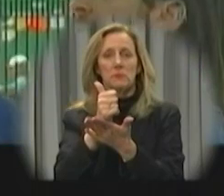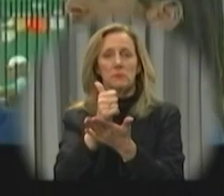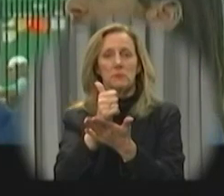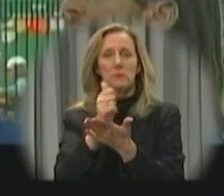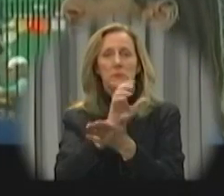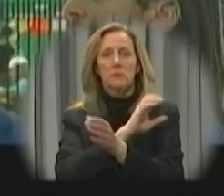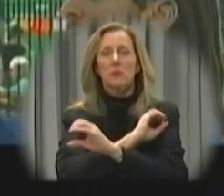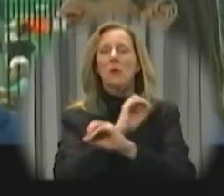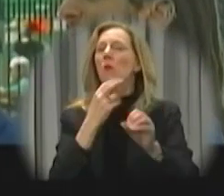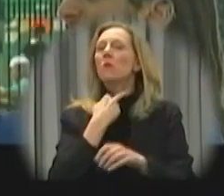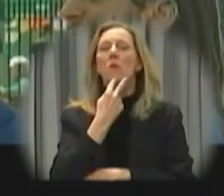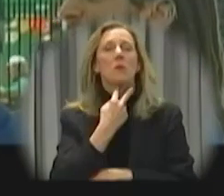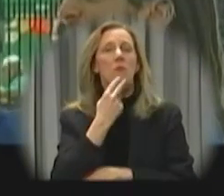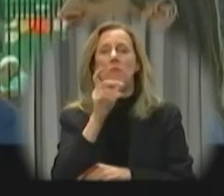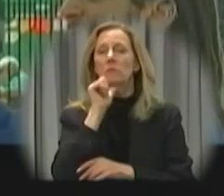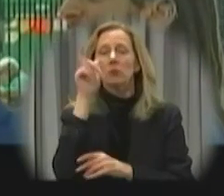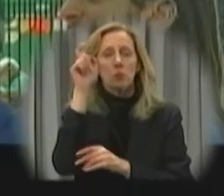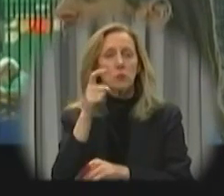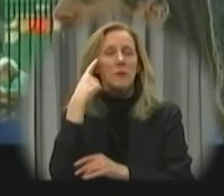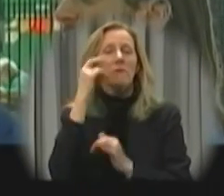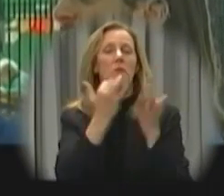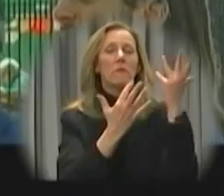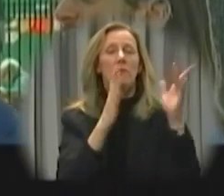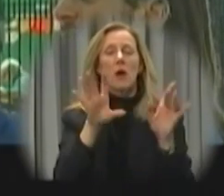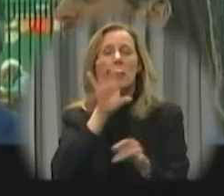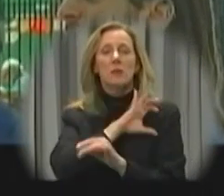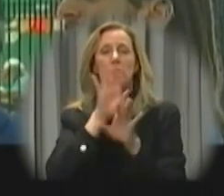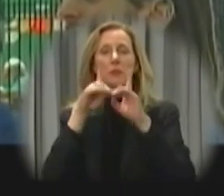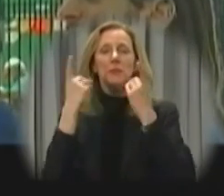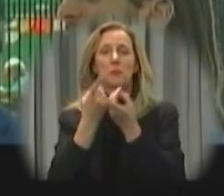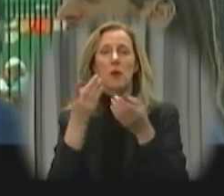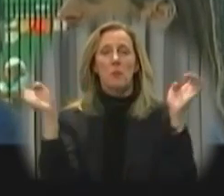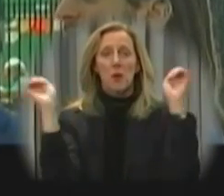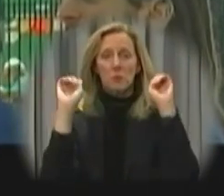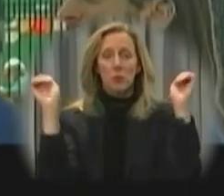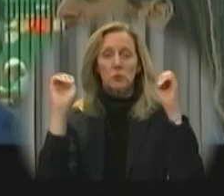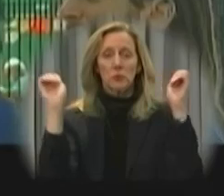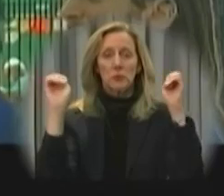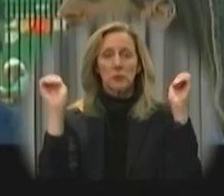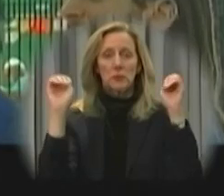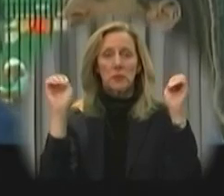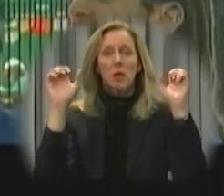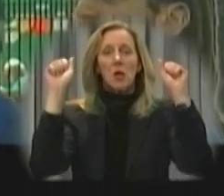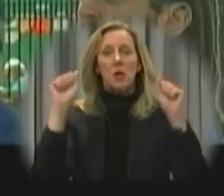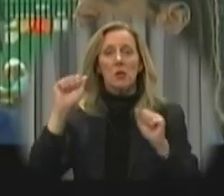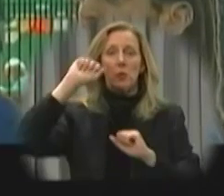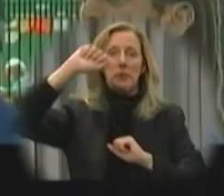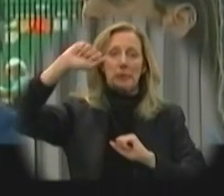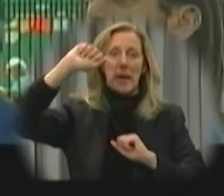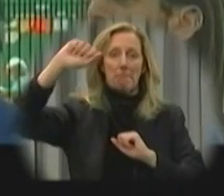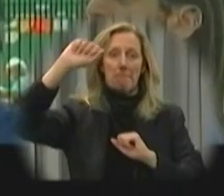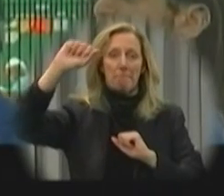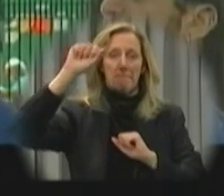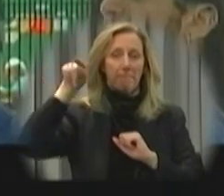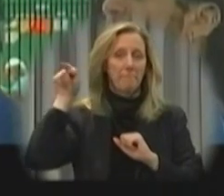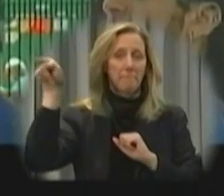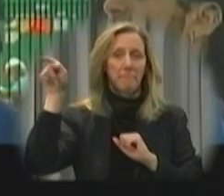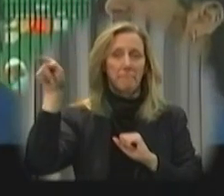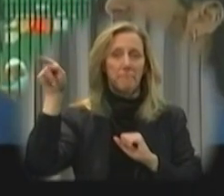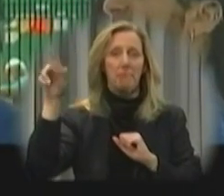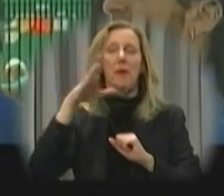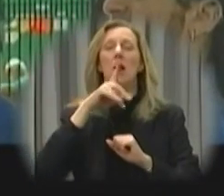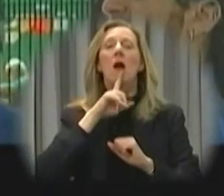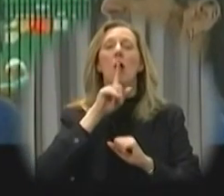No voicing is necessary to notify the fire or police department of an emergency. You could tap on the box instead.